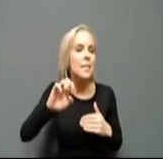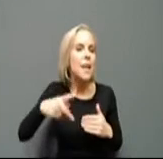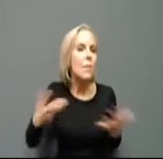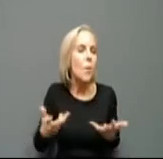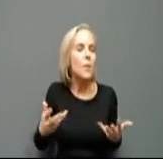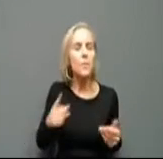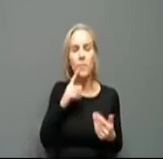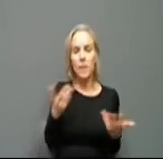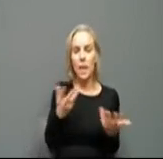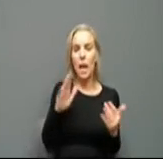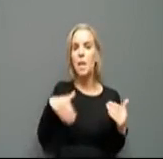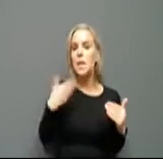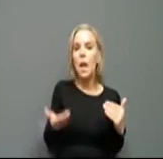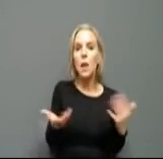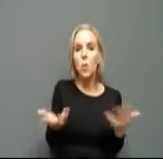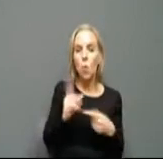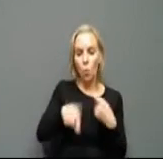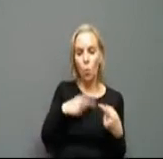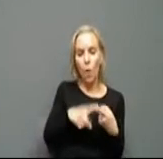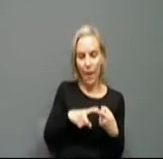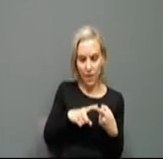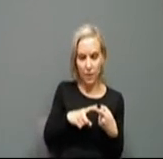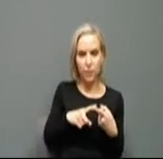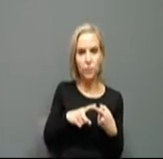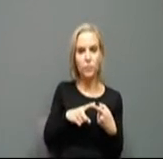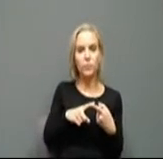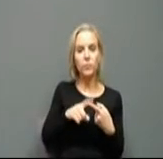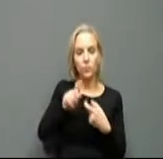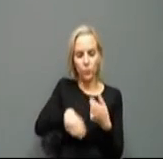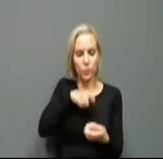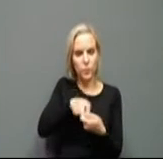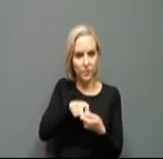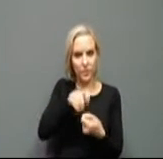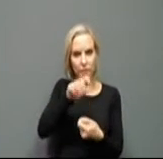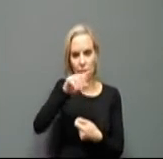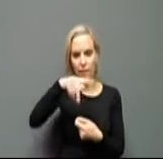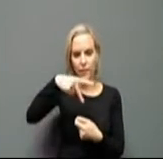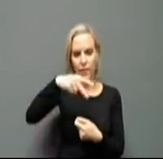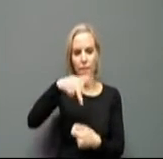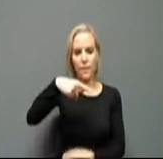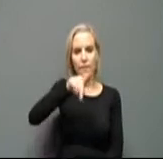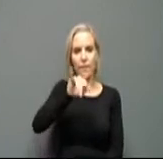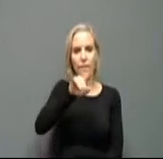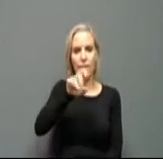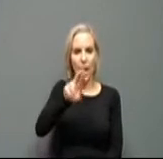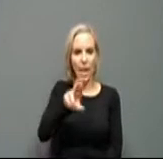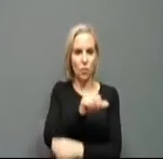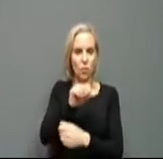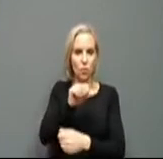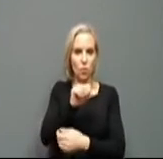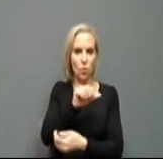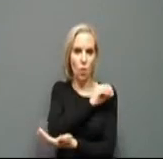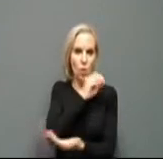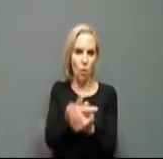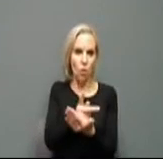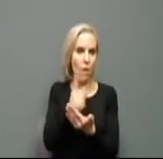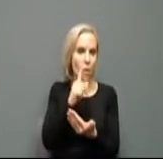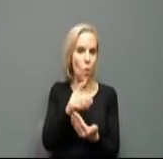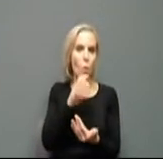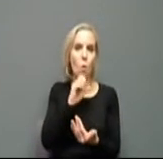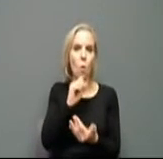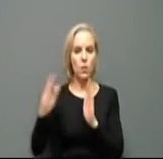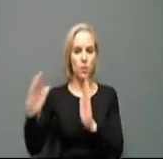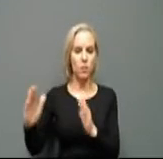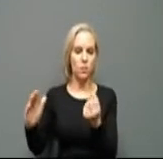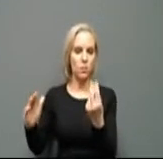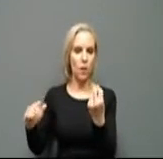looking at is when specifically Pfizer is going to be authorized for 12 to 15 year olds. That looks like